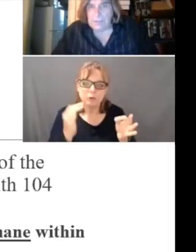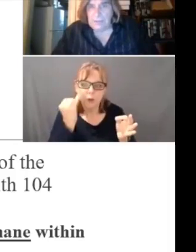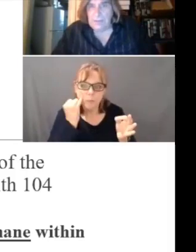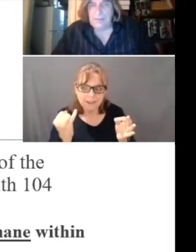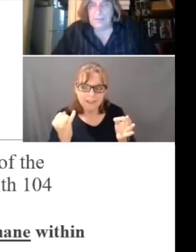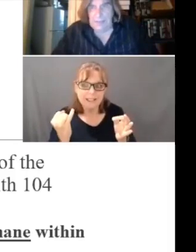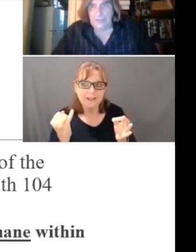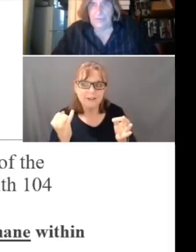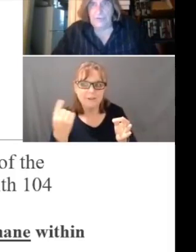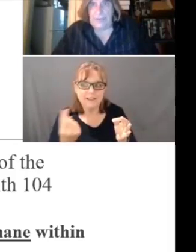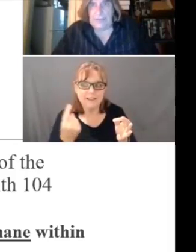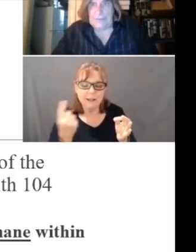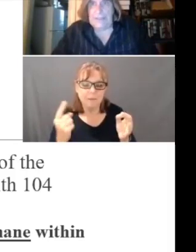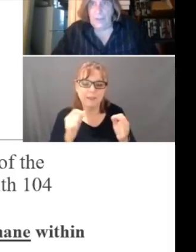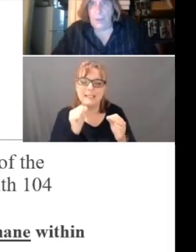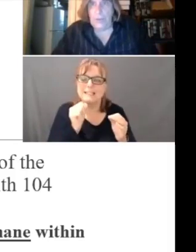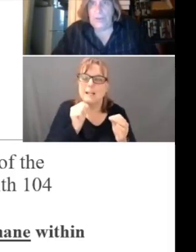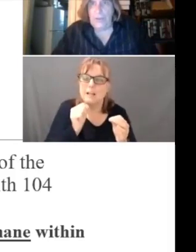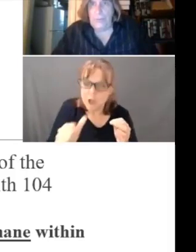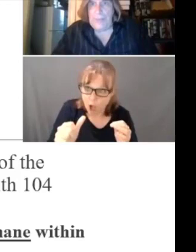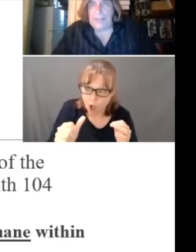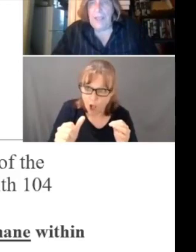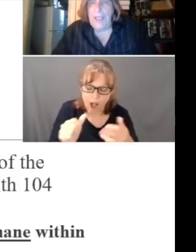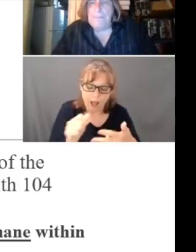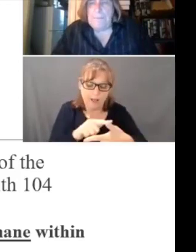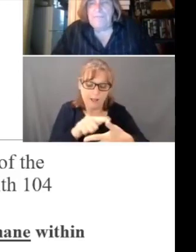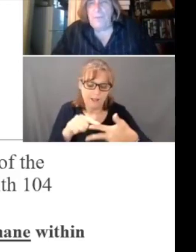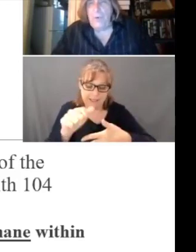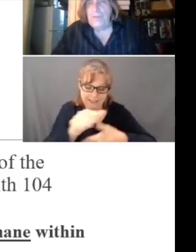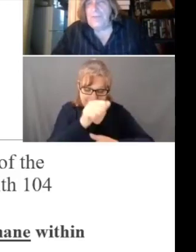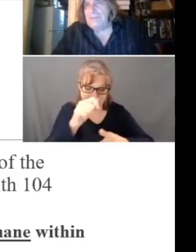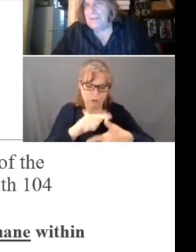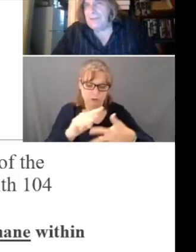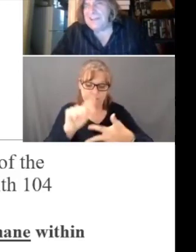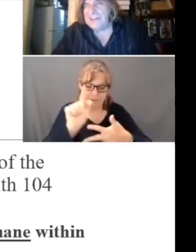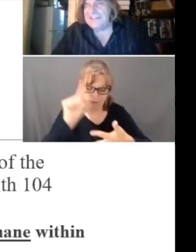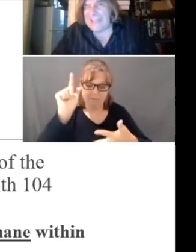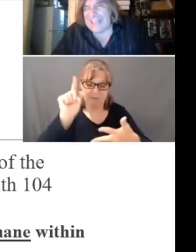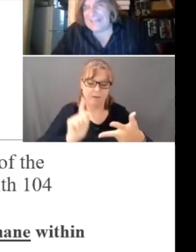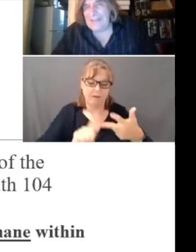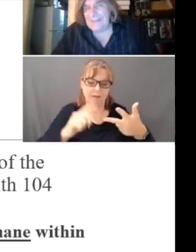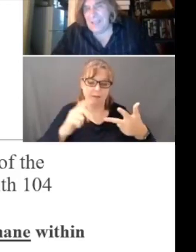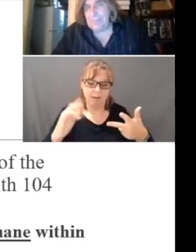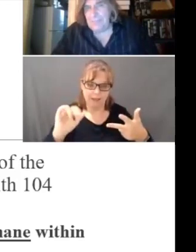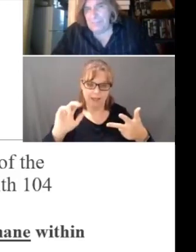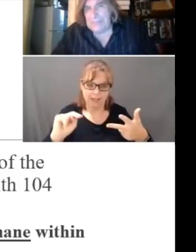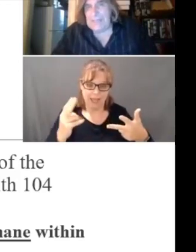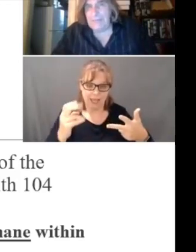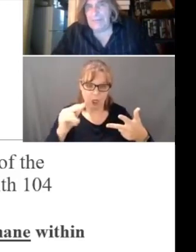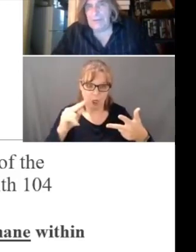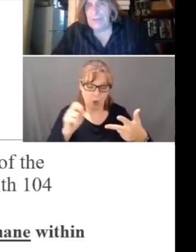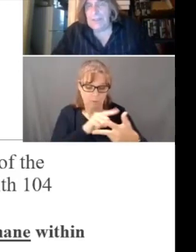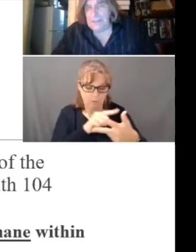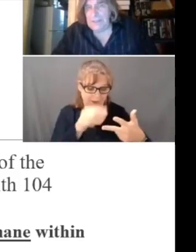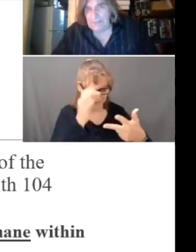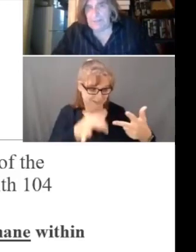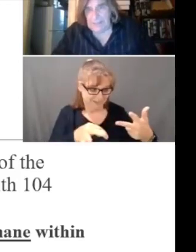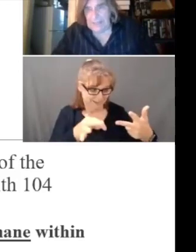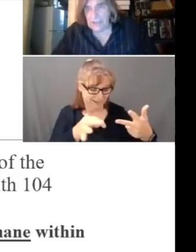not dangerous, illegal, or inhumane before they have conducted any type of meaningful